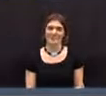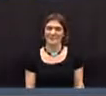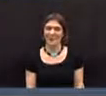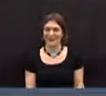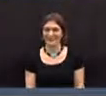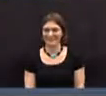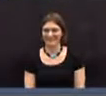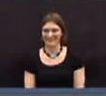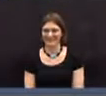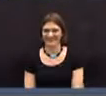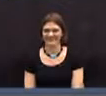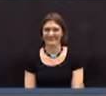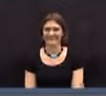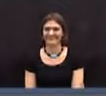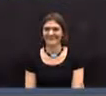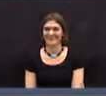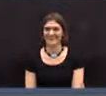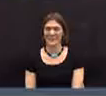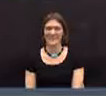No, no, I understand that.